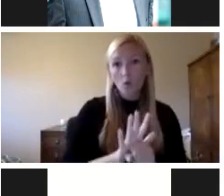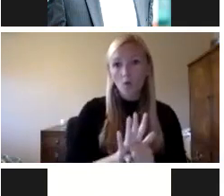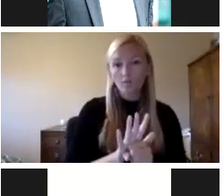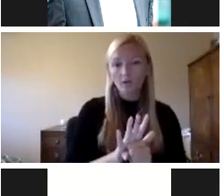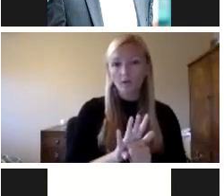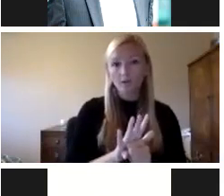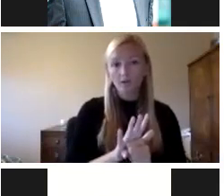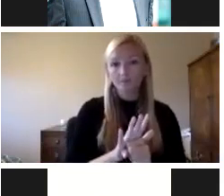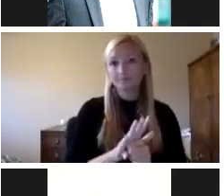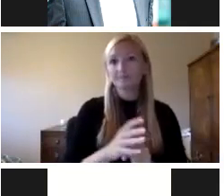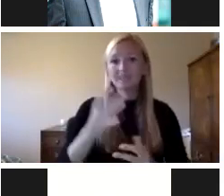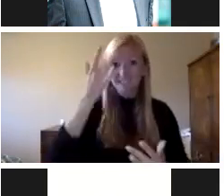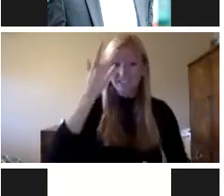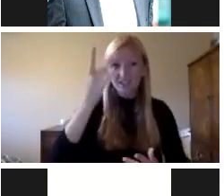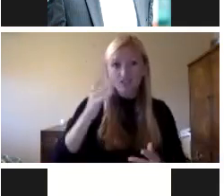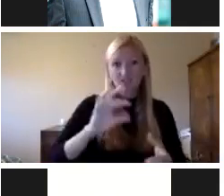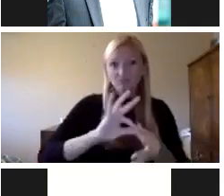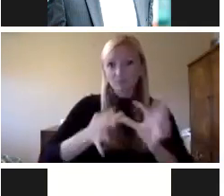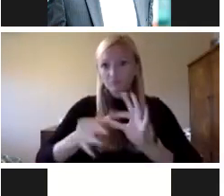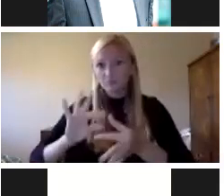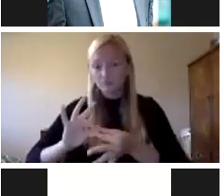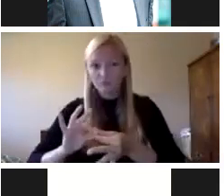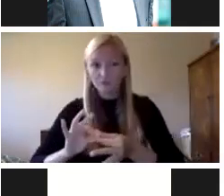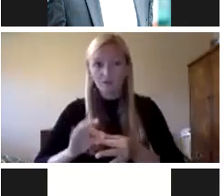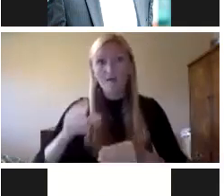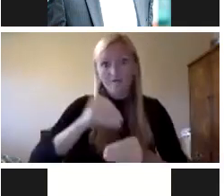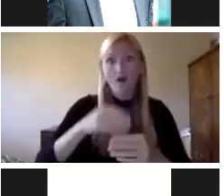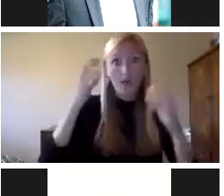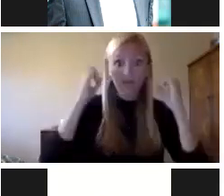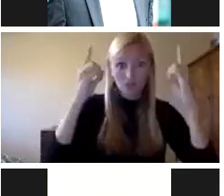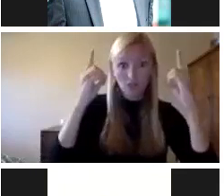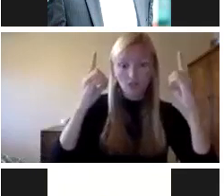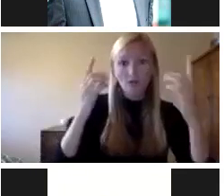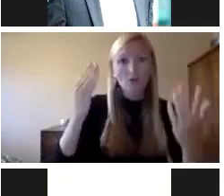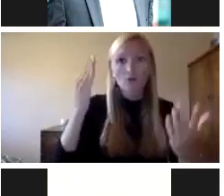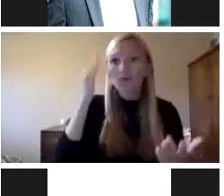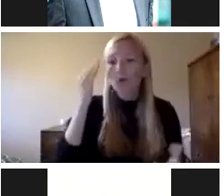the chain of infection is important especially in education that we had to have a source.